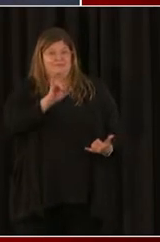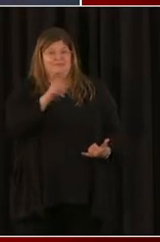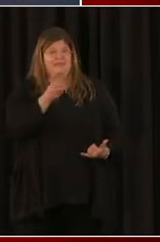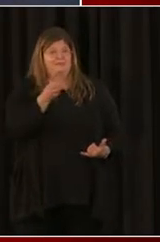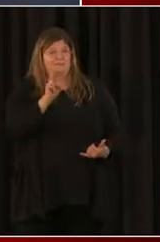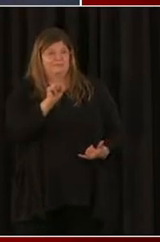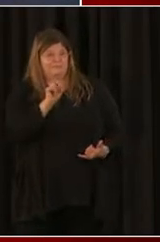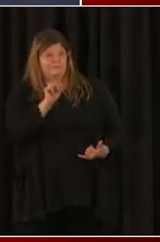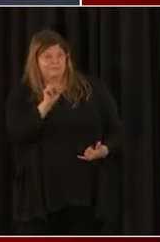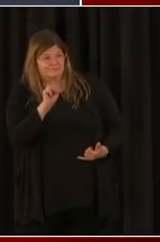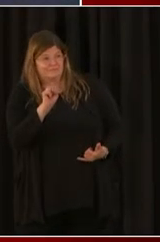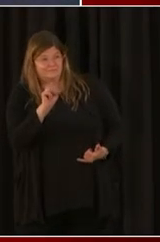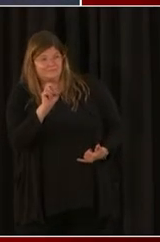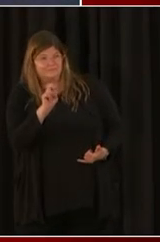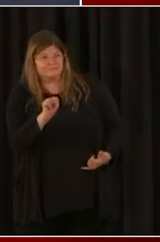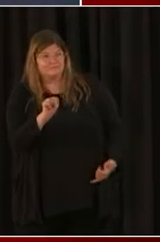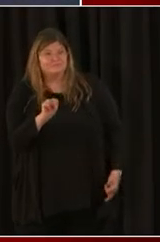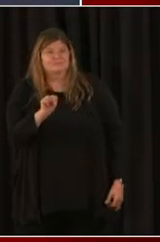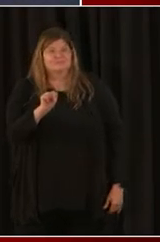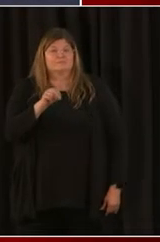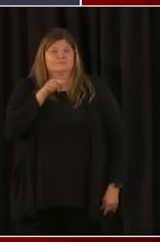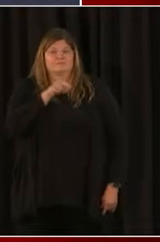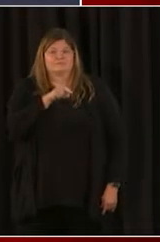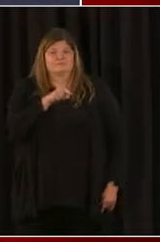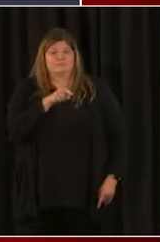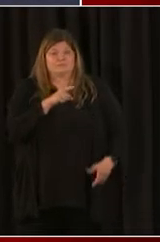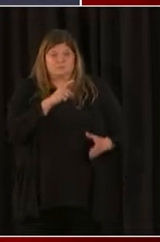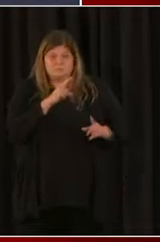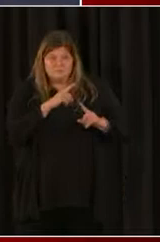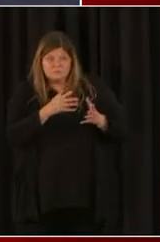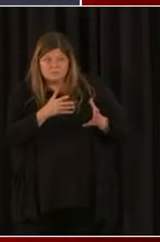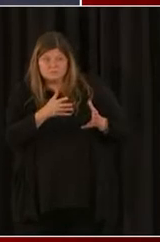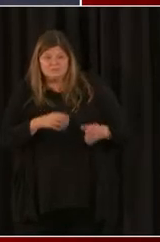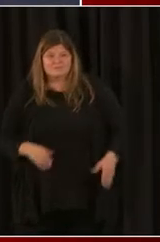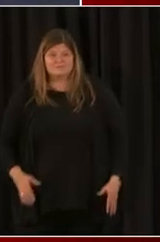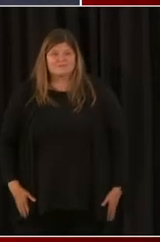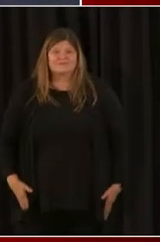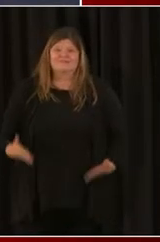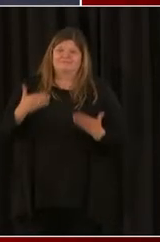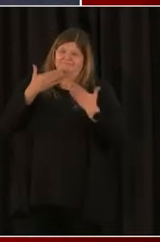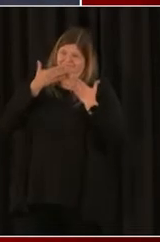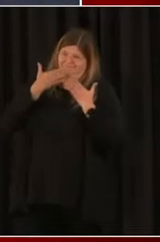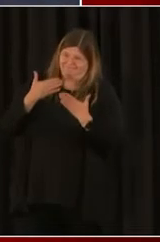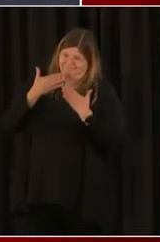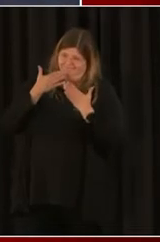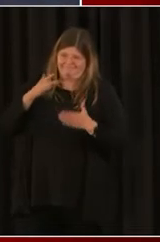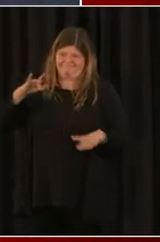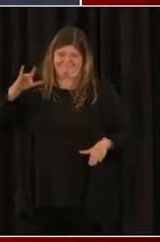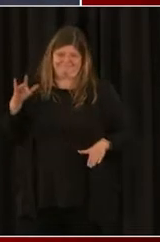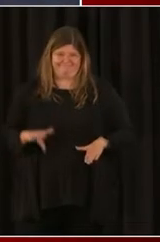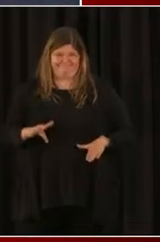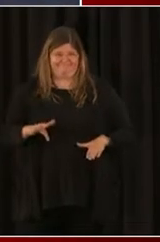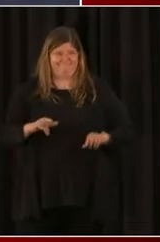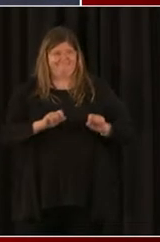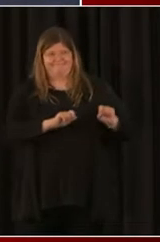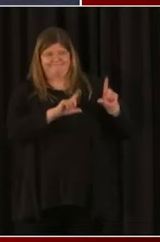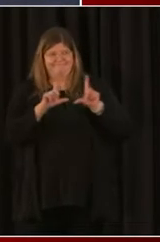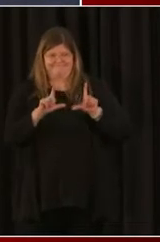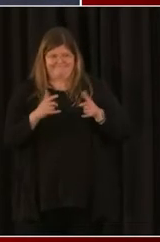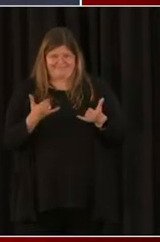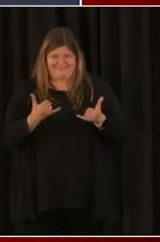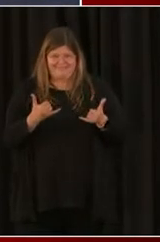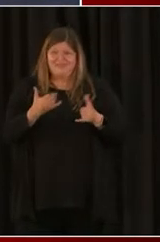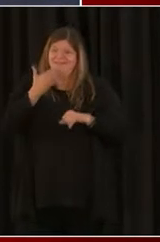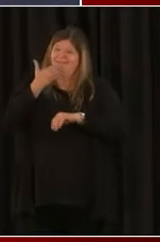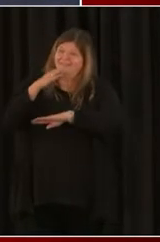And I think you might be muted on your phone line. And I see we're starting. you. There you go. Okay. There you go. Okay. Good